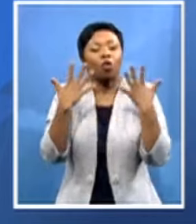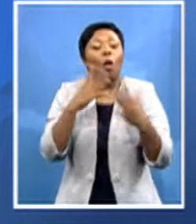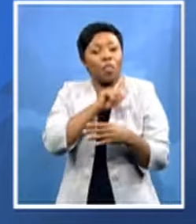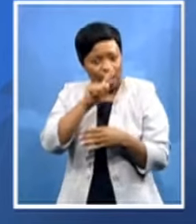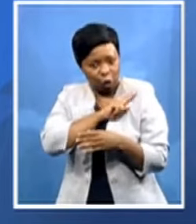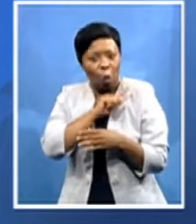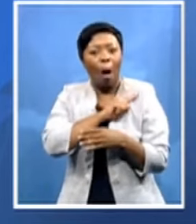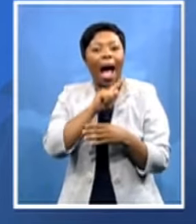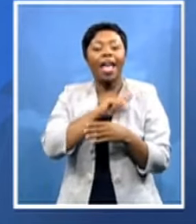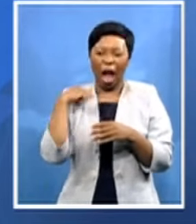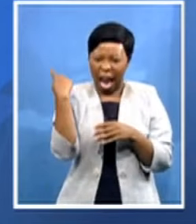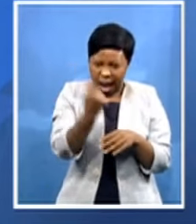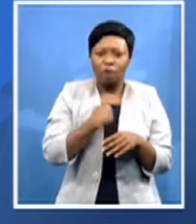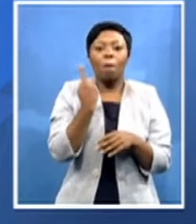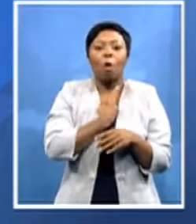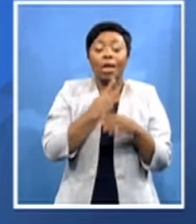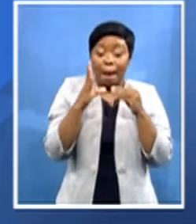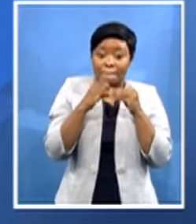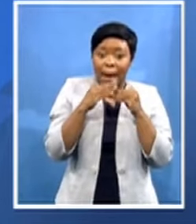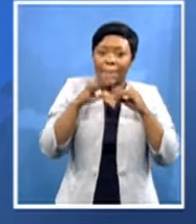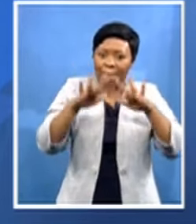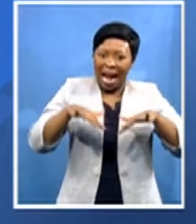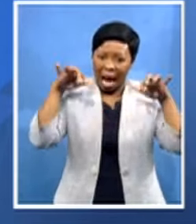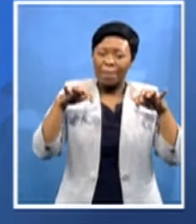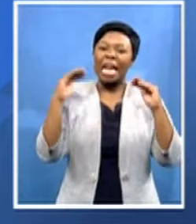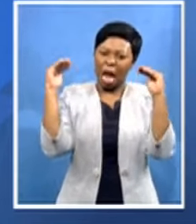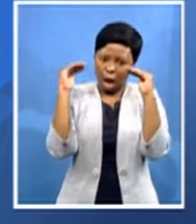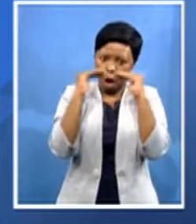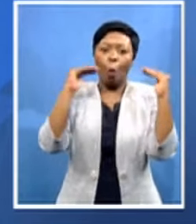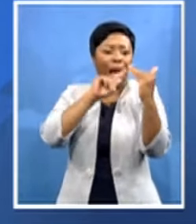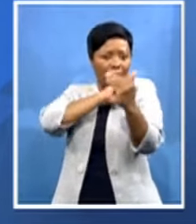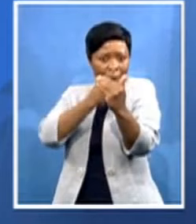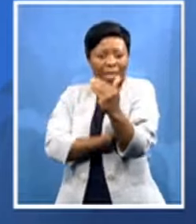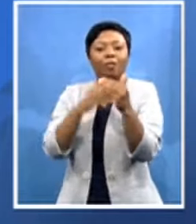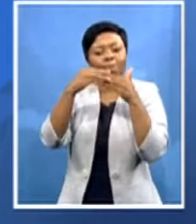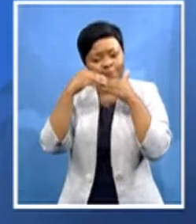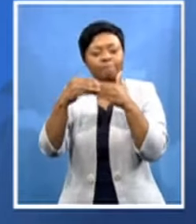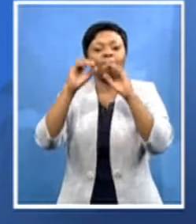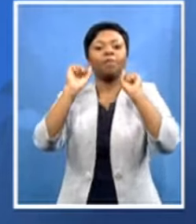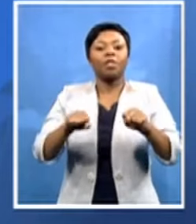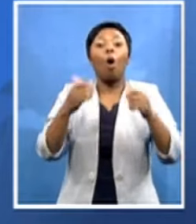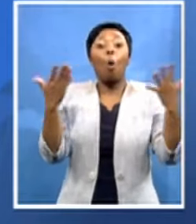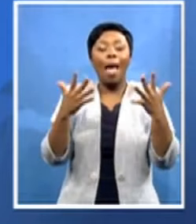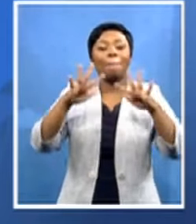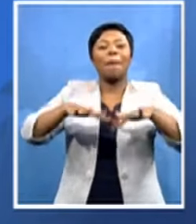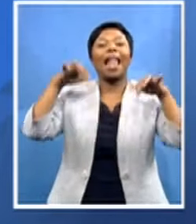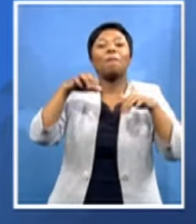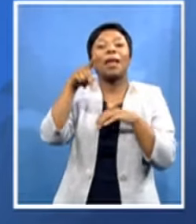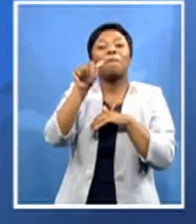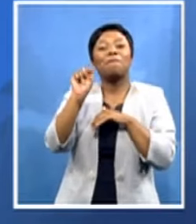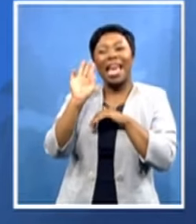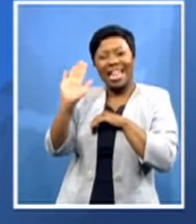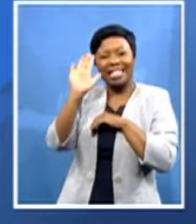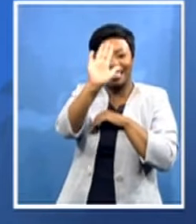pap has the equally capacity to lead the pan-african parliament so all countries have been supporting us including some